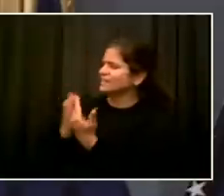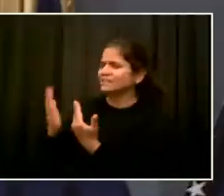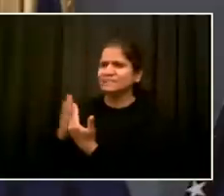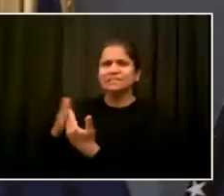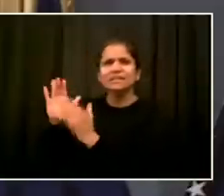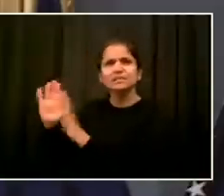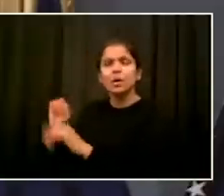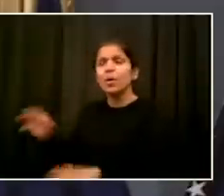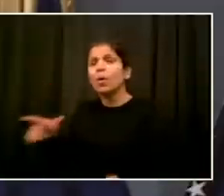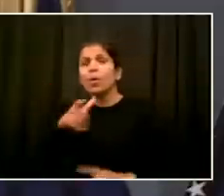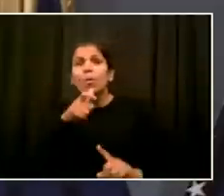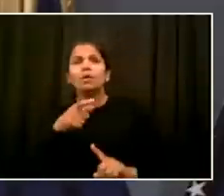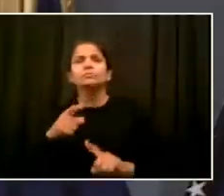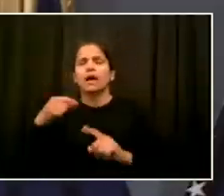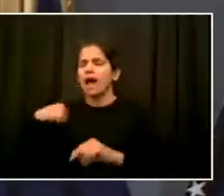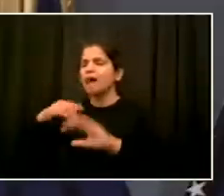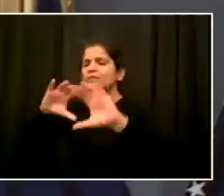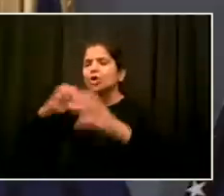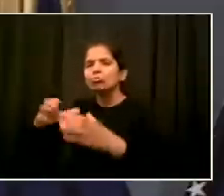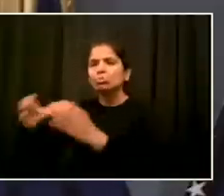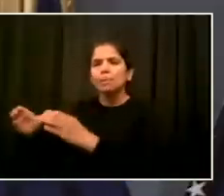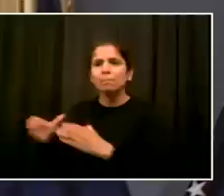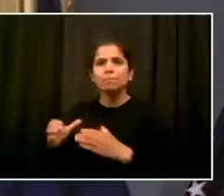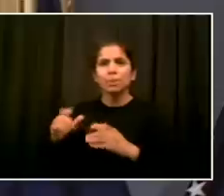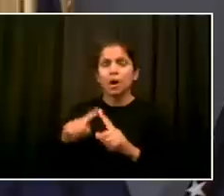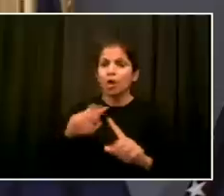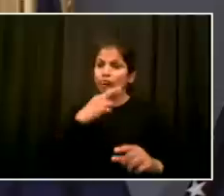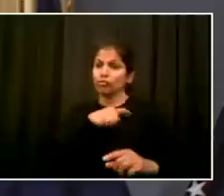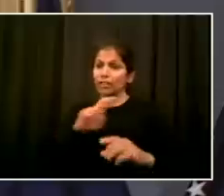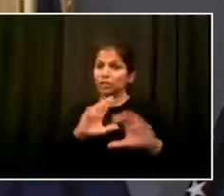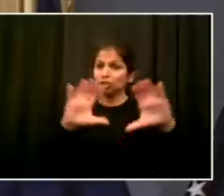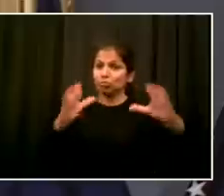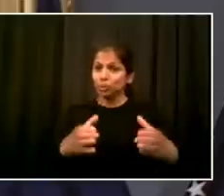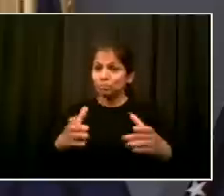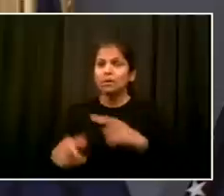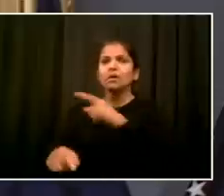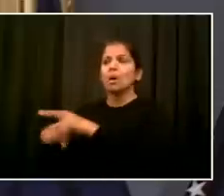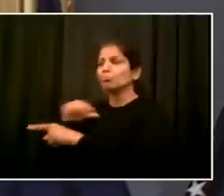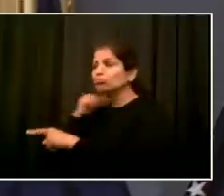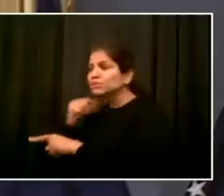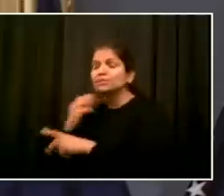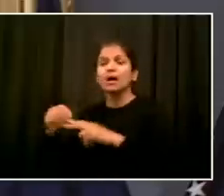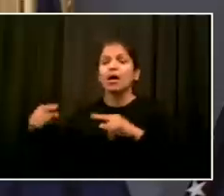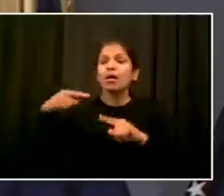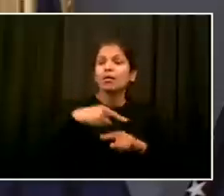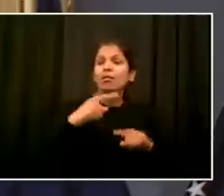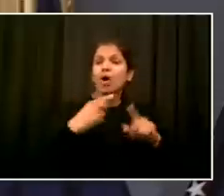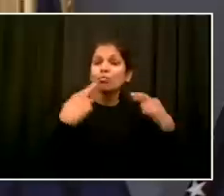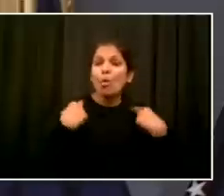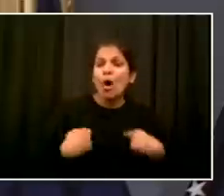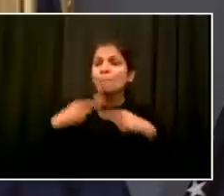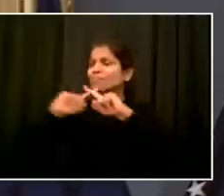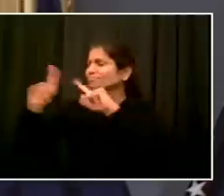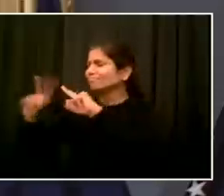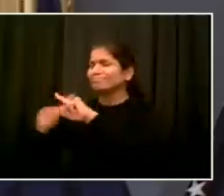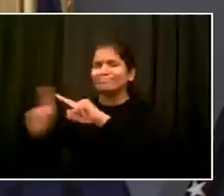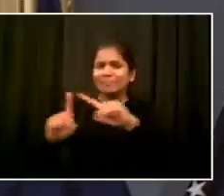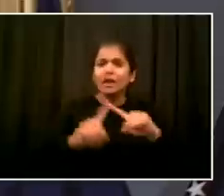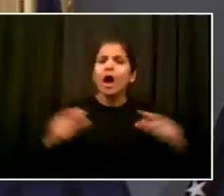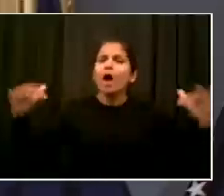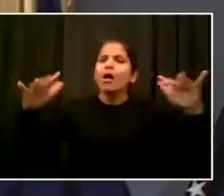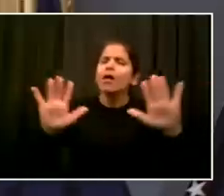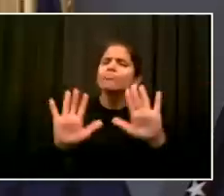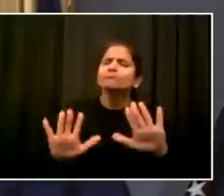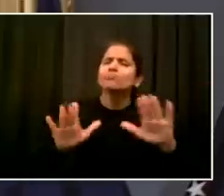movement out all over the city, community activists. You saw an outpouring of leaders who were